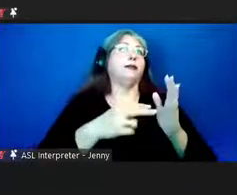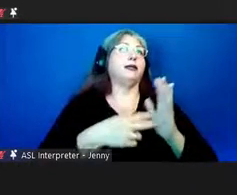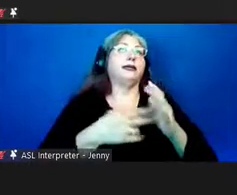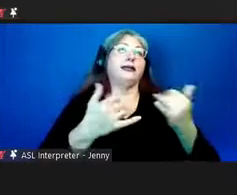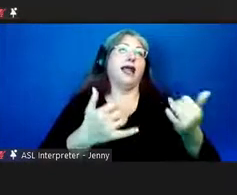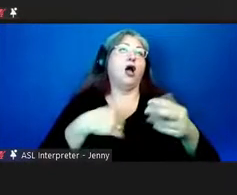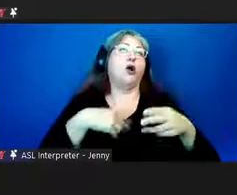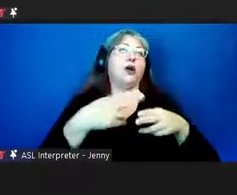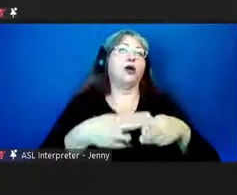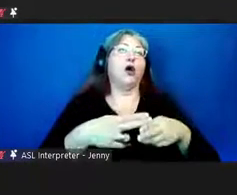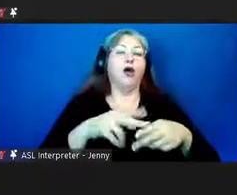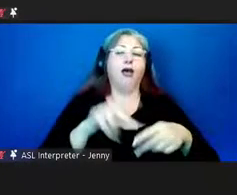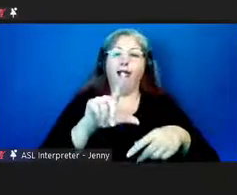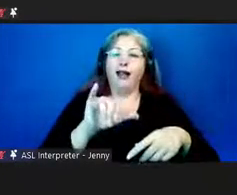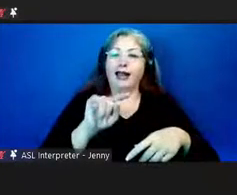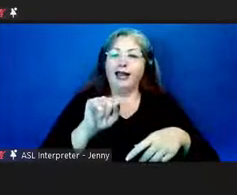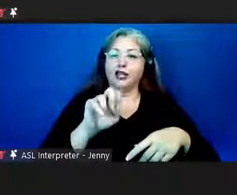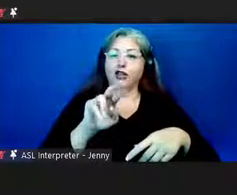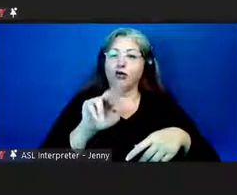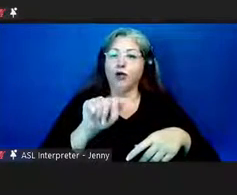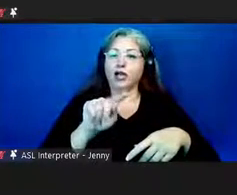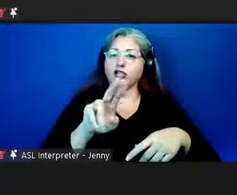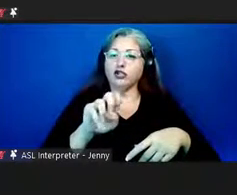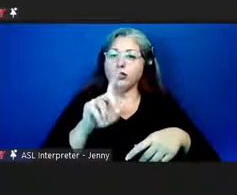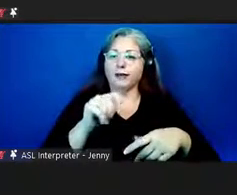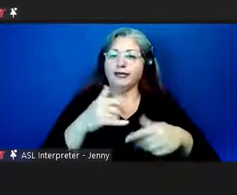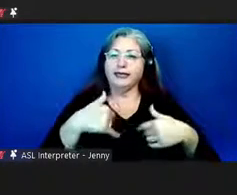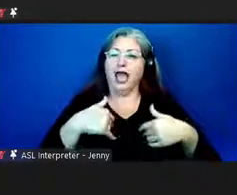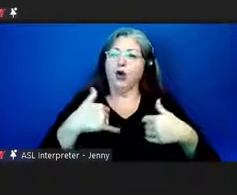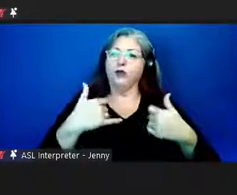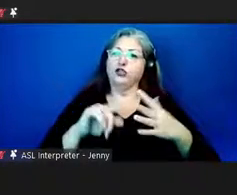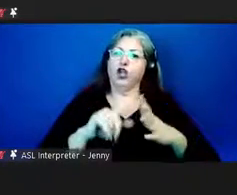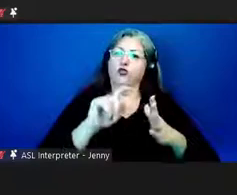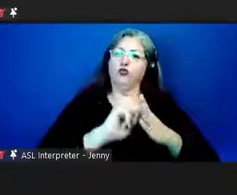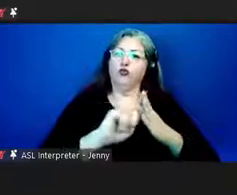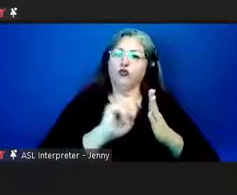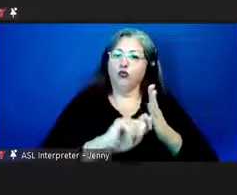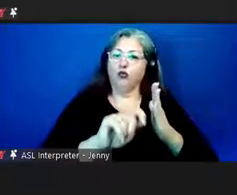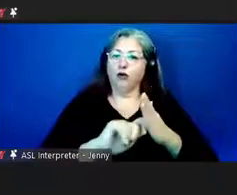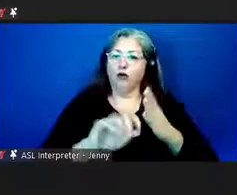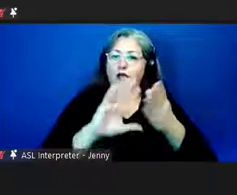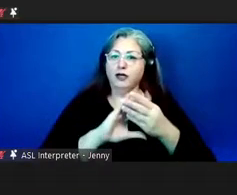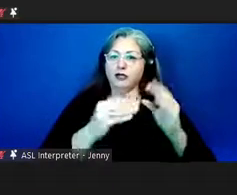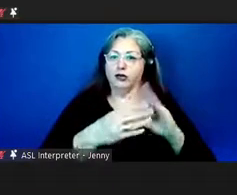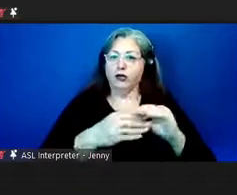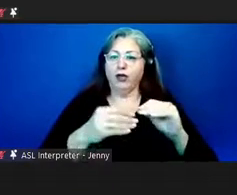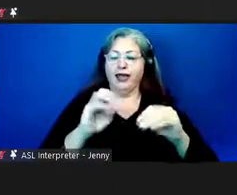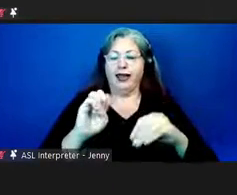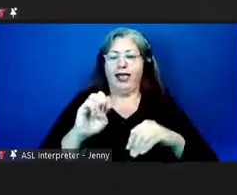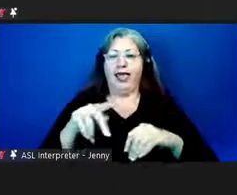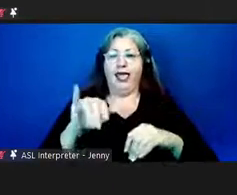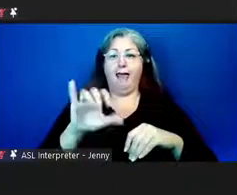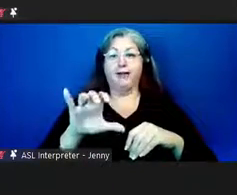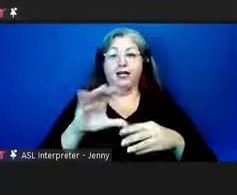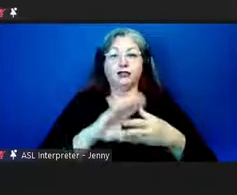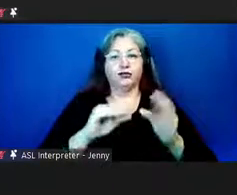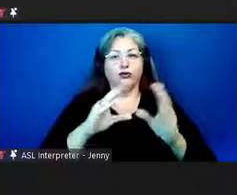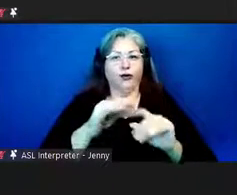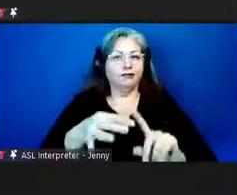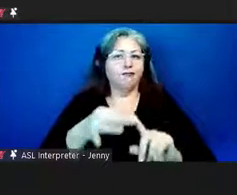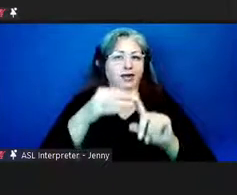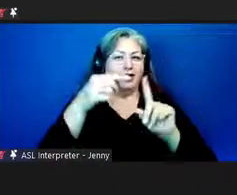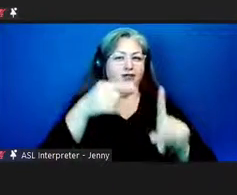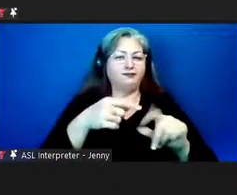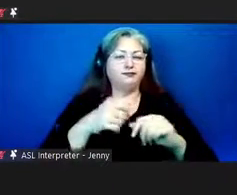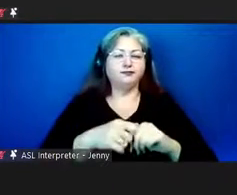we call it literature because we are into writing our stories and as epic stories especially um